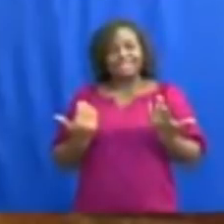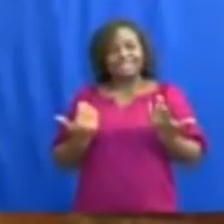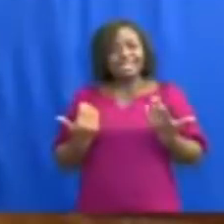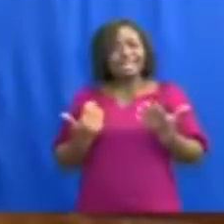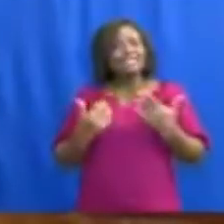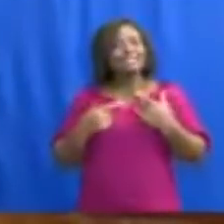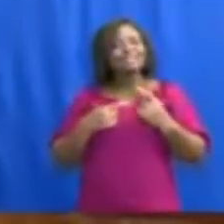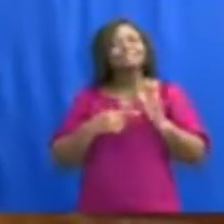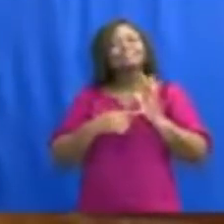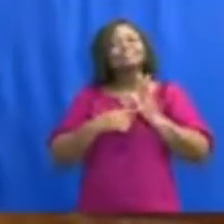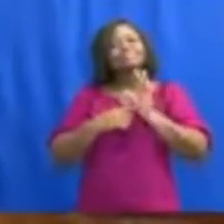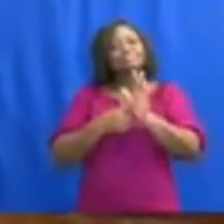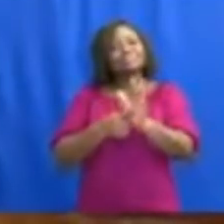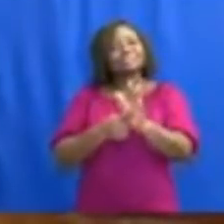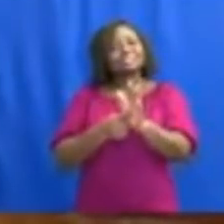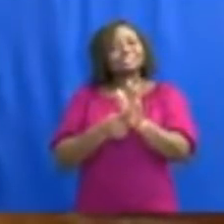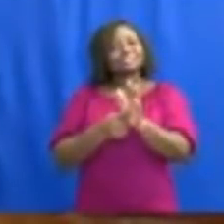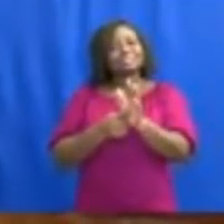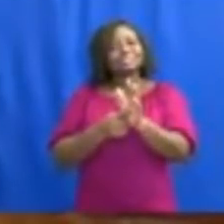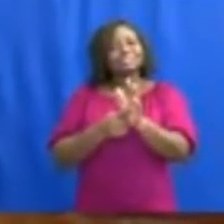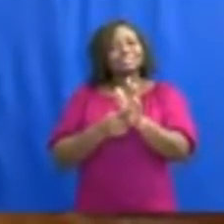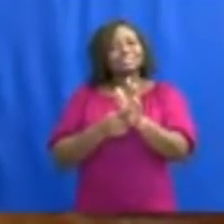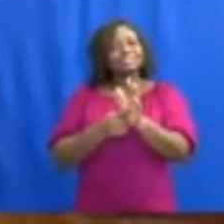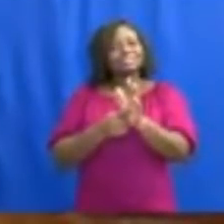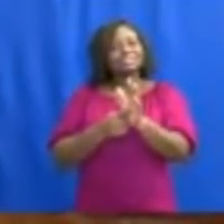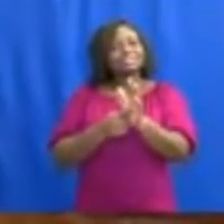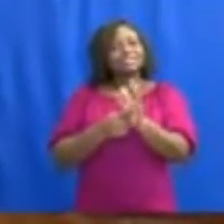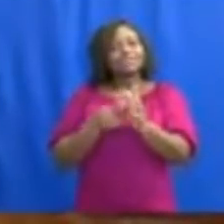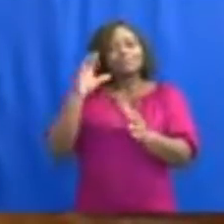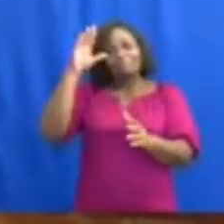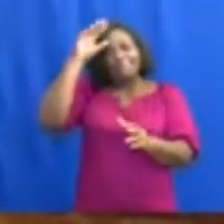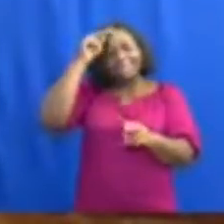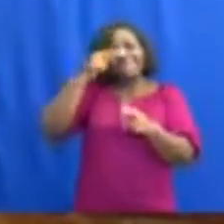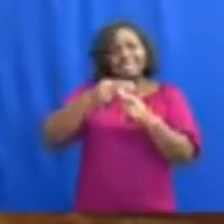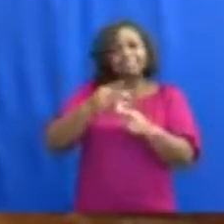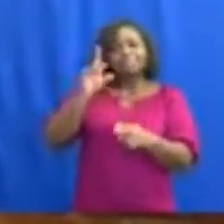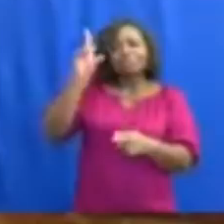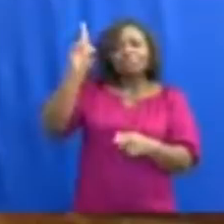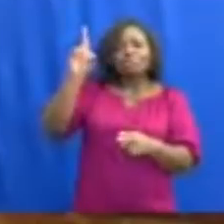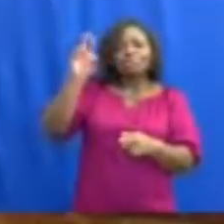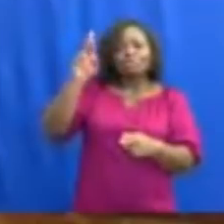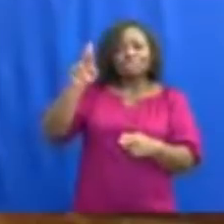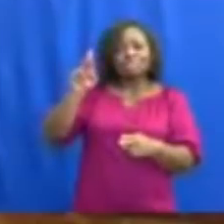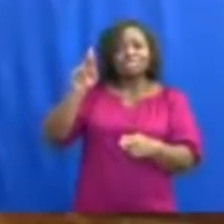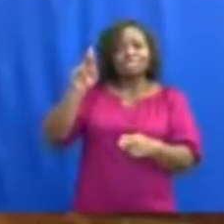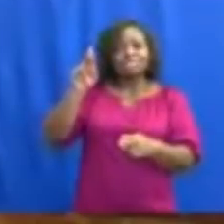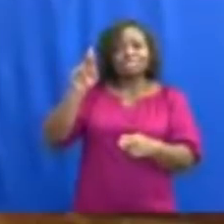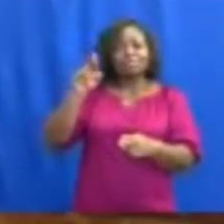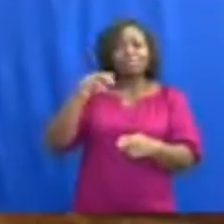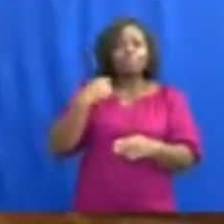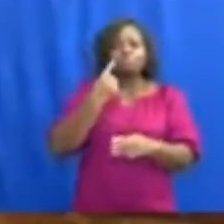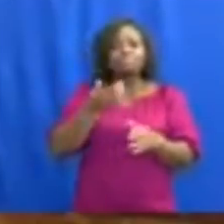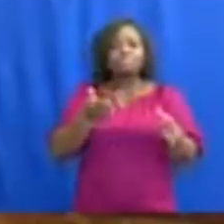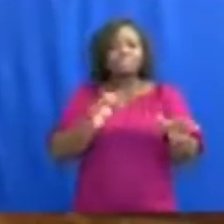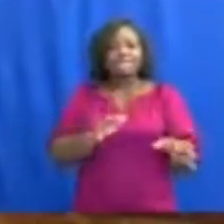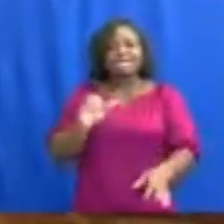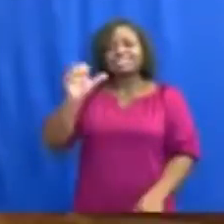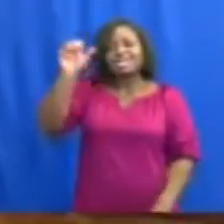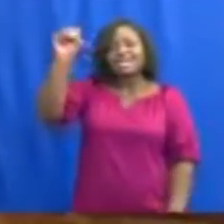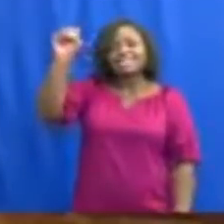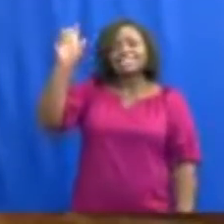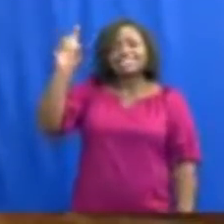express sorrow over the deaths of Dr. Harry Owusu-Bwating, a pediatrician at the SDA